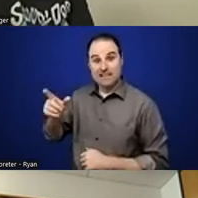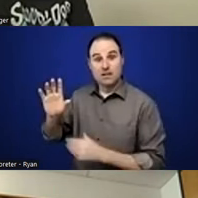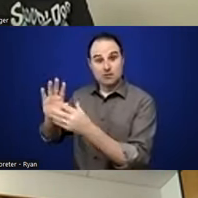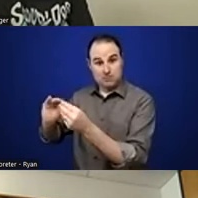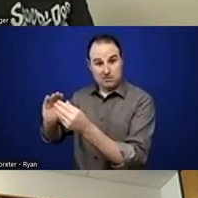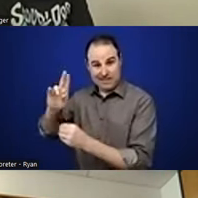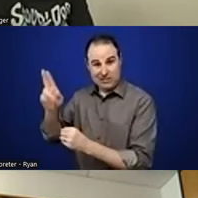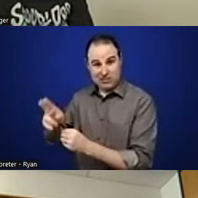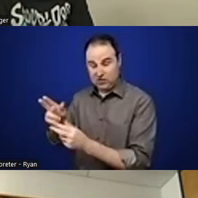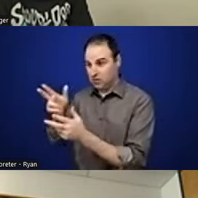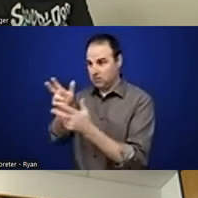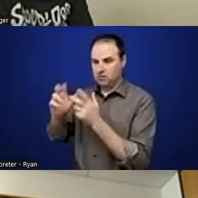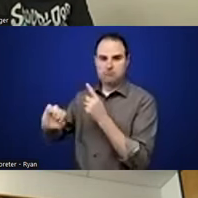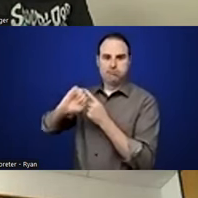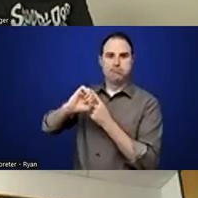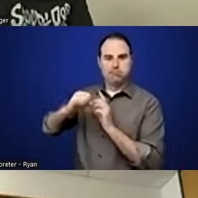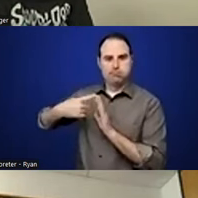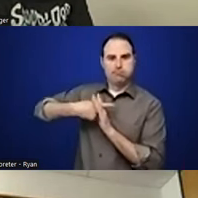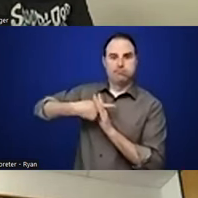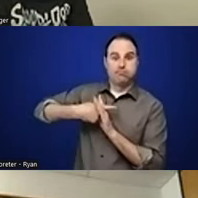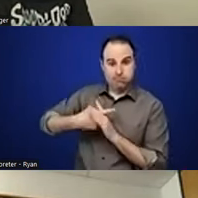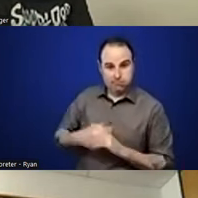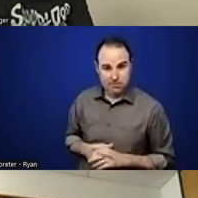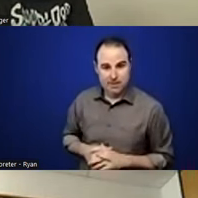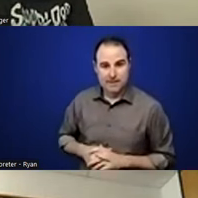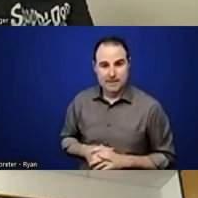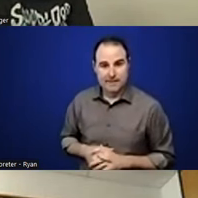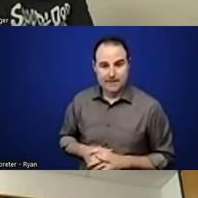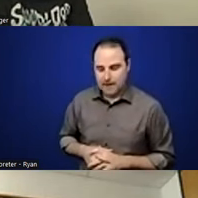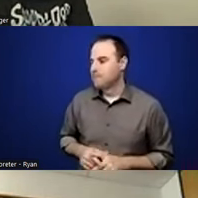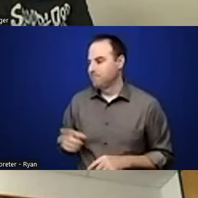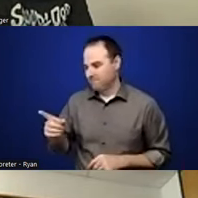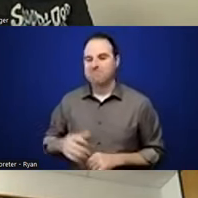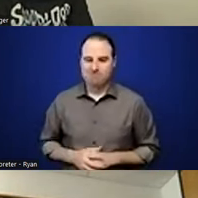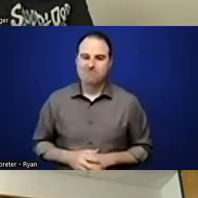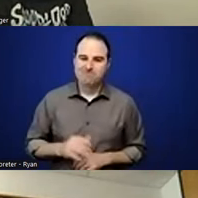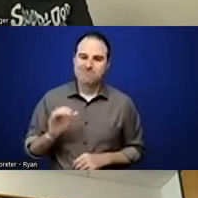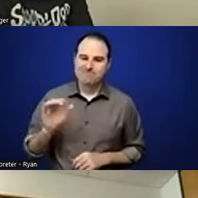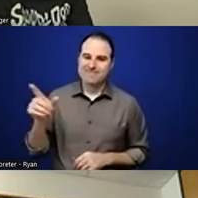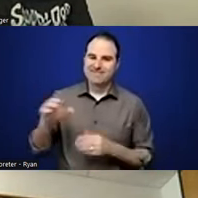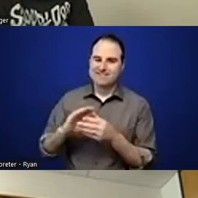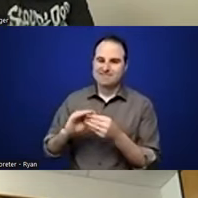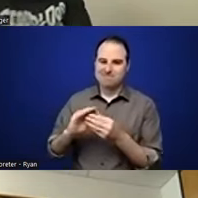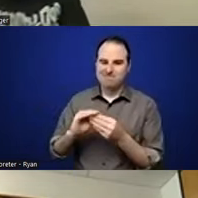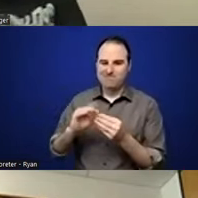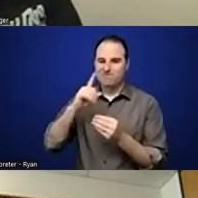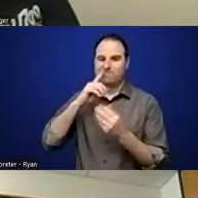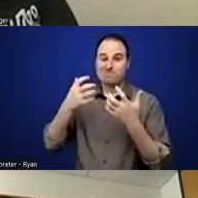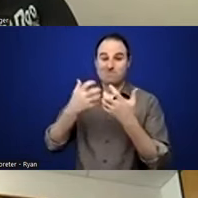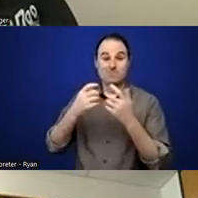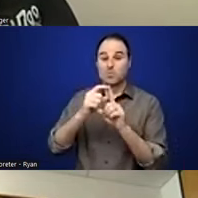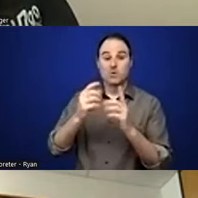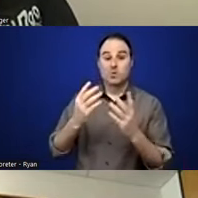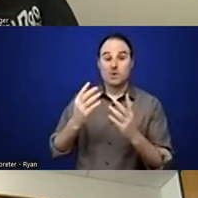word and it's really, um, it, the, word that you use really is a lens that I've used so much on my practice through, um, and that is